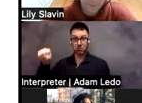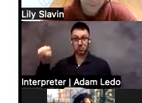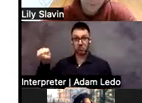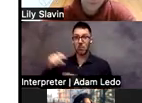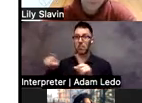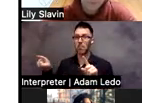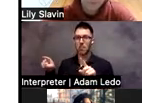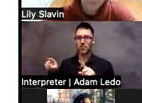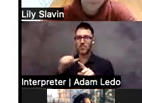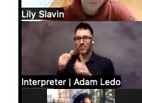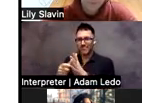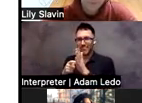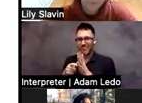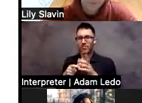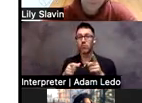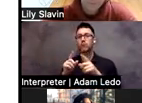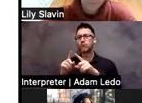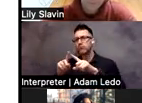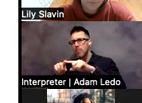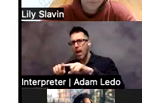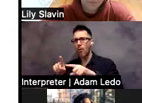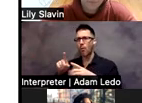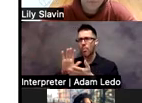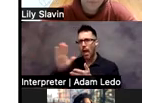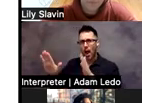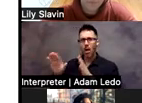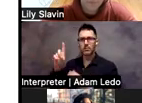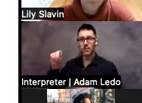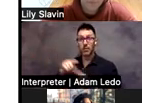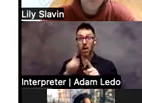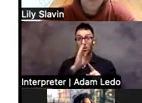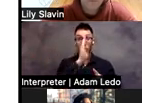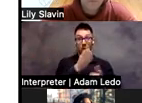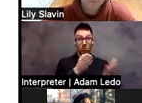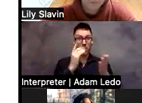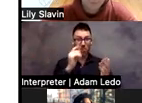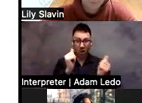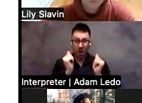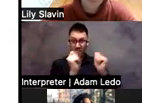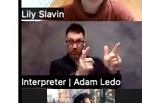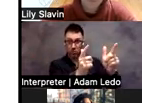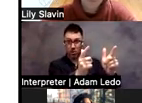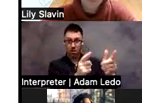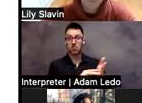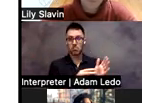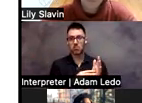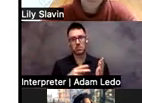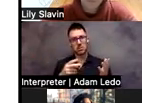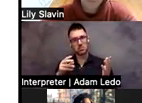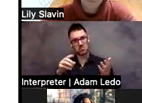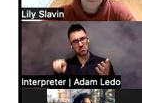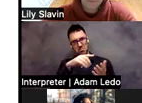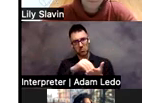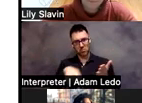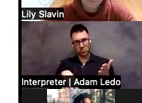on the disability of the child. Direct service is for everyone. And also, as I said, physical education, it meets